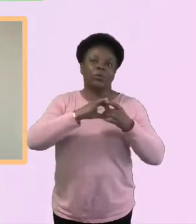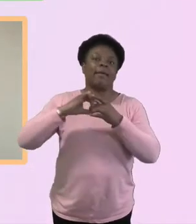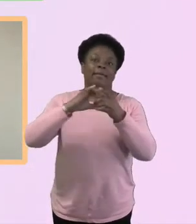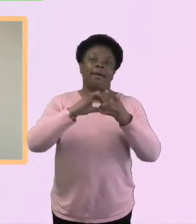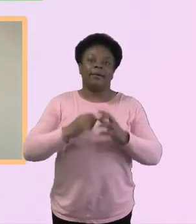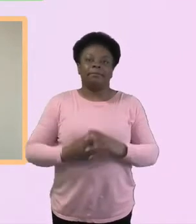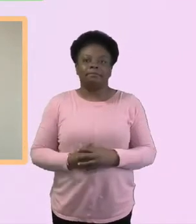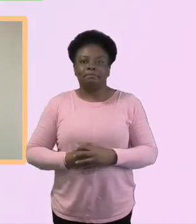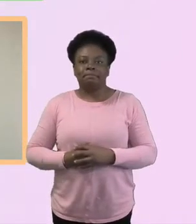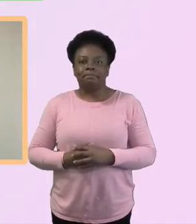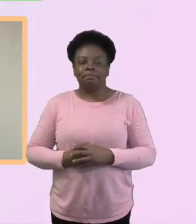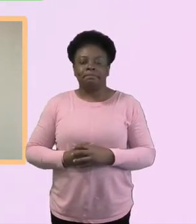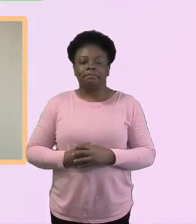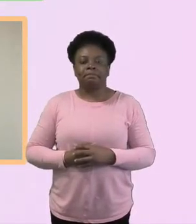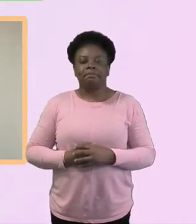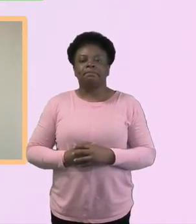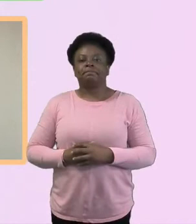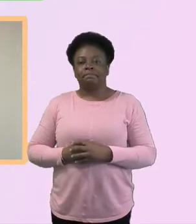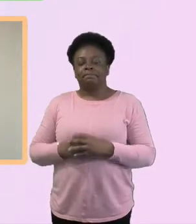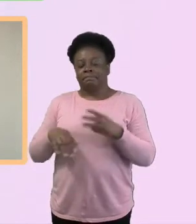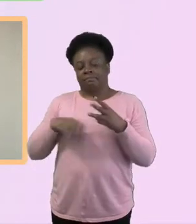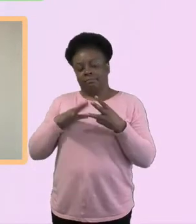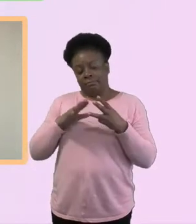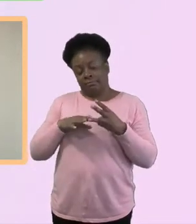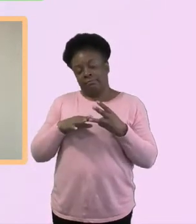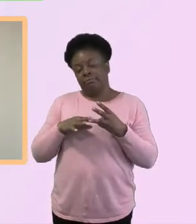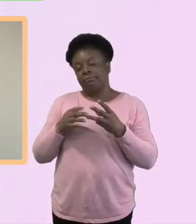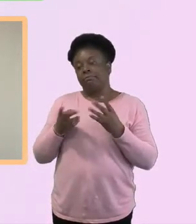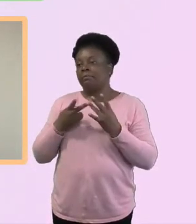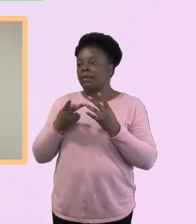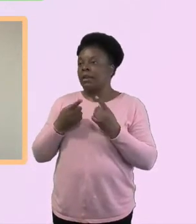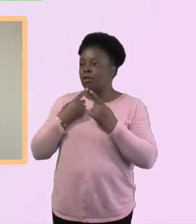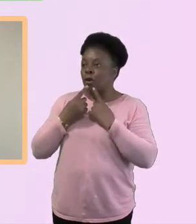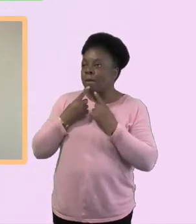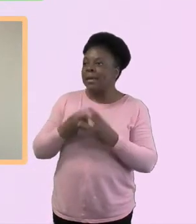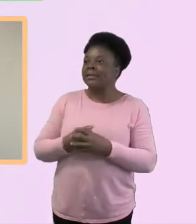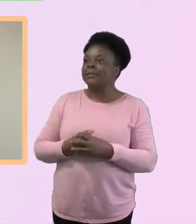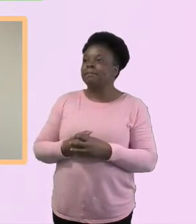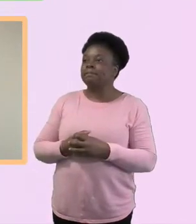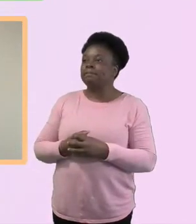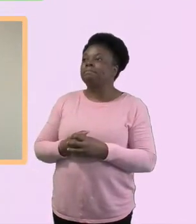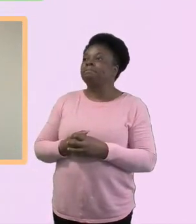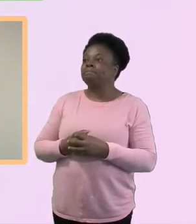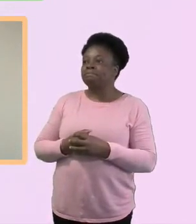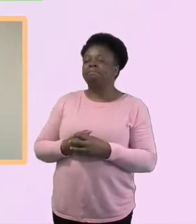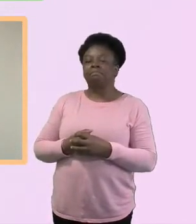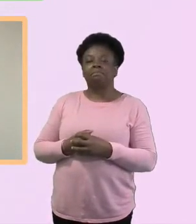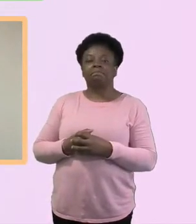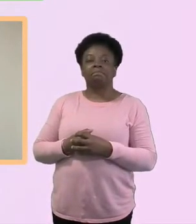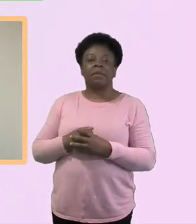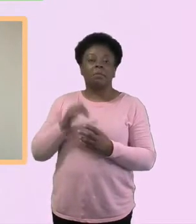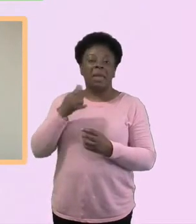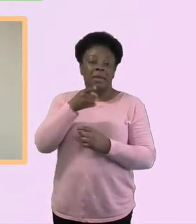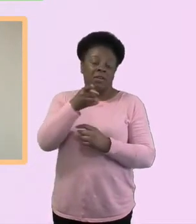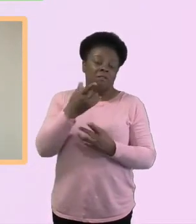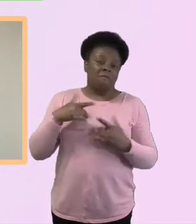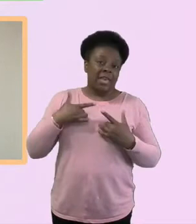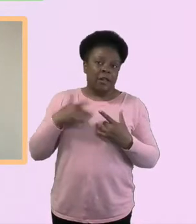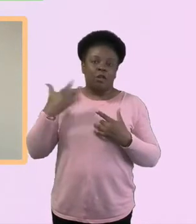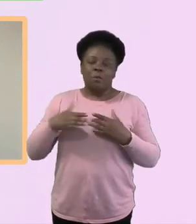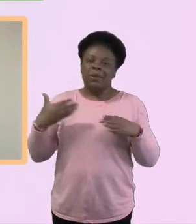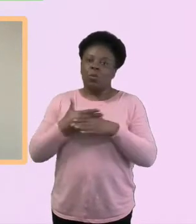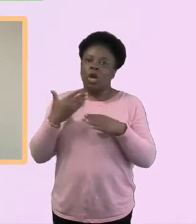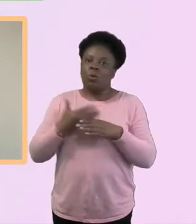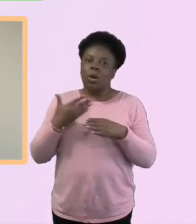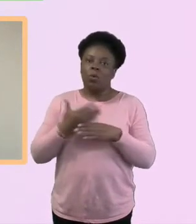One of the things I think we've been learning over this time is, if you're feeling stuck, and you're feeling like you're pushing against the rock, remembering